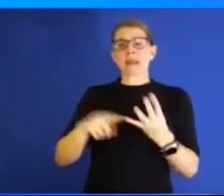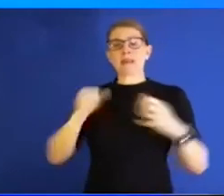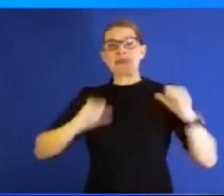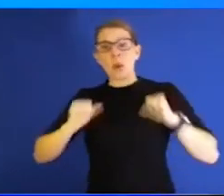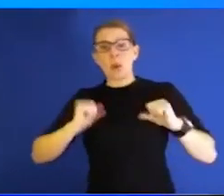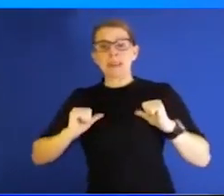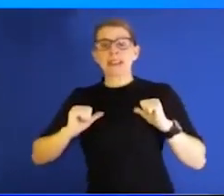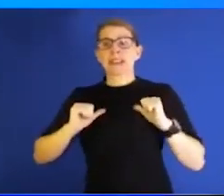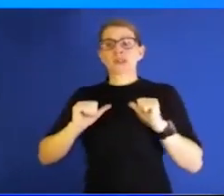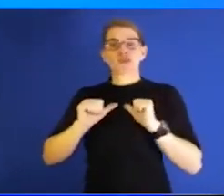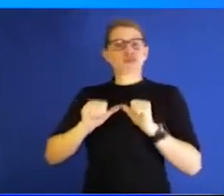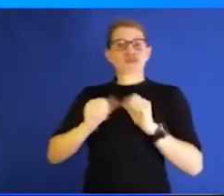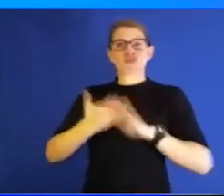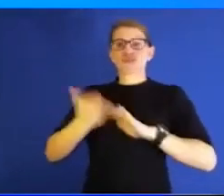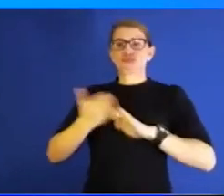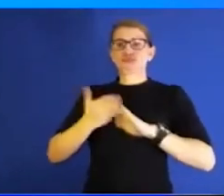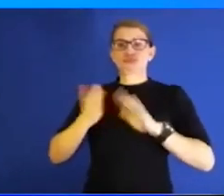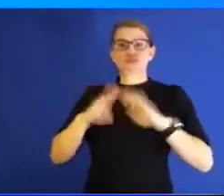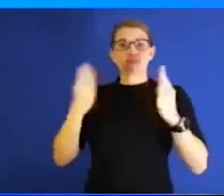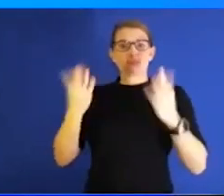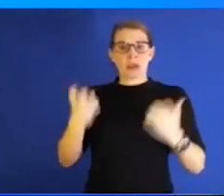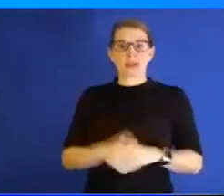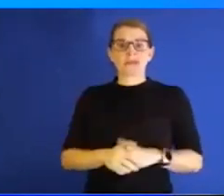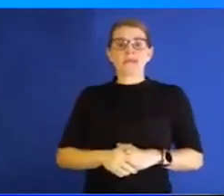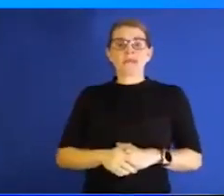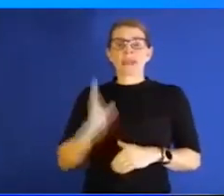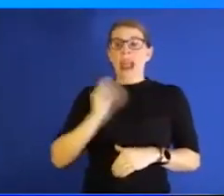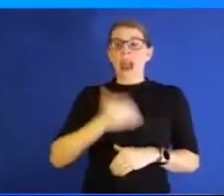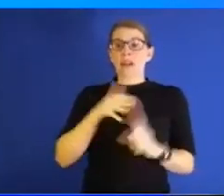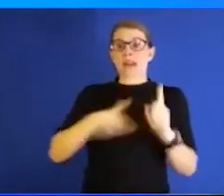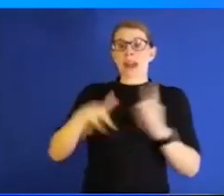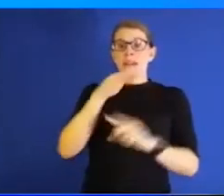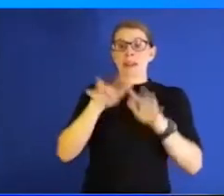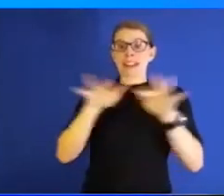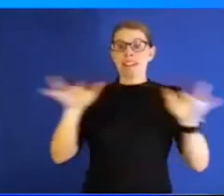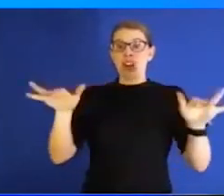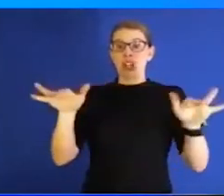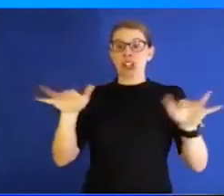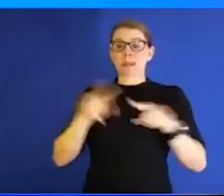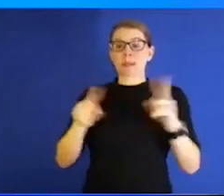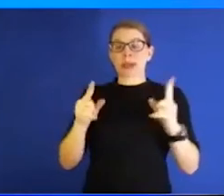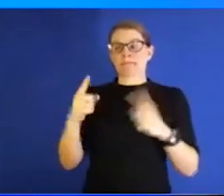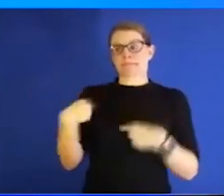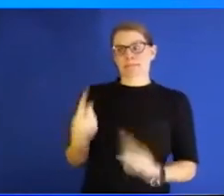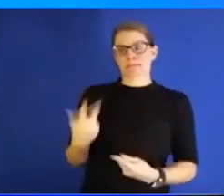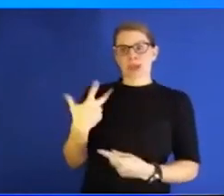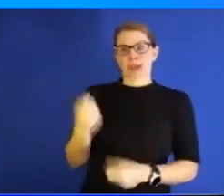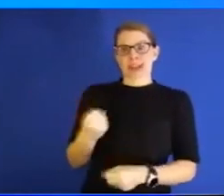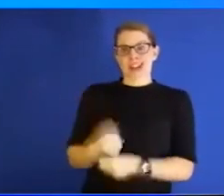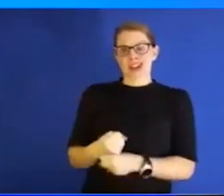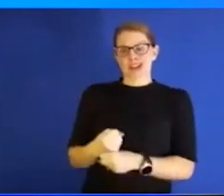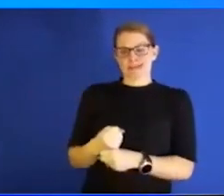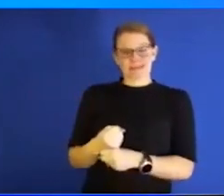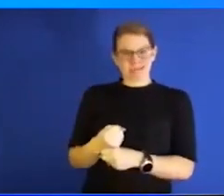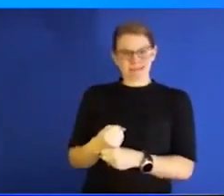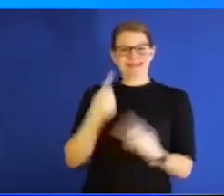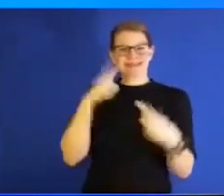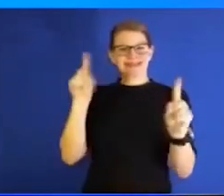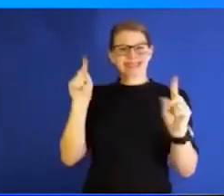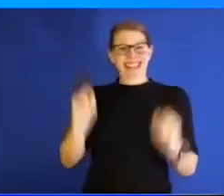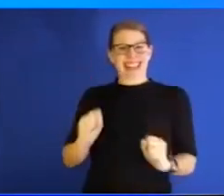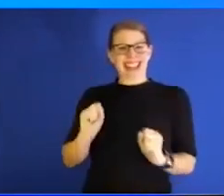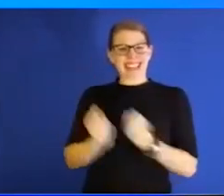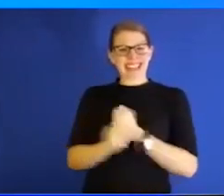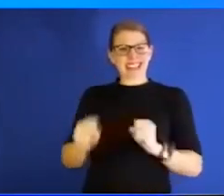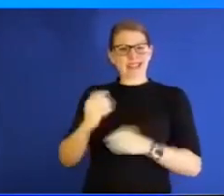so we have very diverse environments, but we've proven now three years in that we can do this and we can do it safely. And so I've been